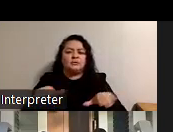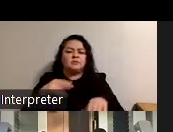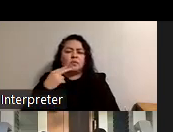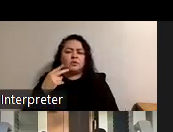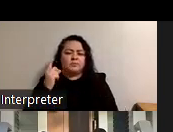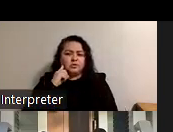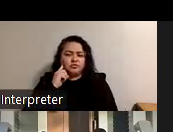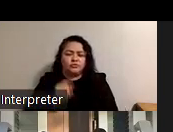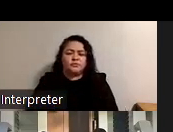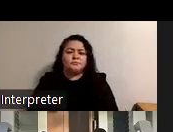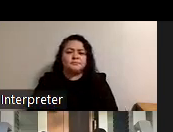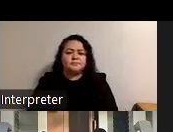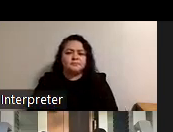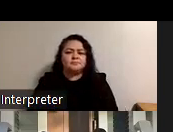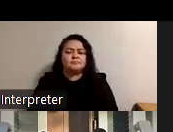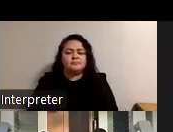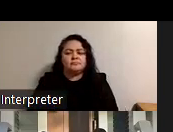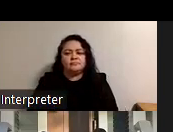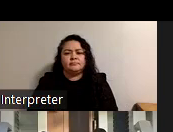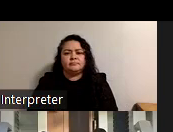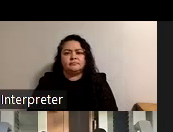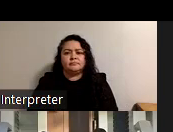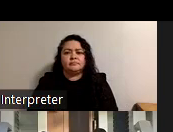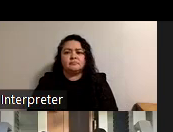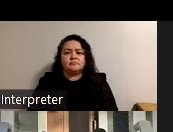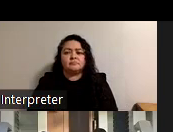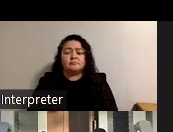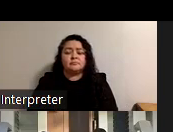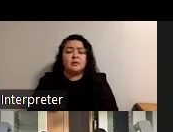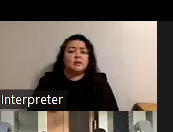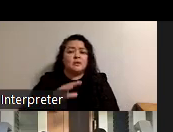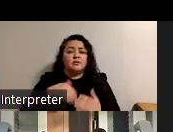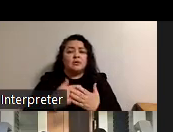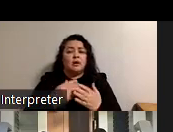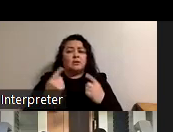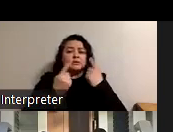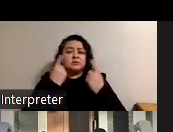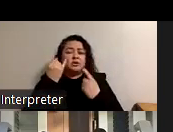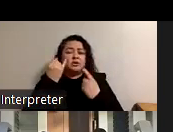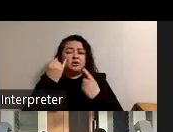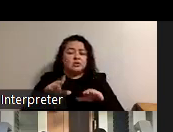um we should all consider if our child should attend that meeting